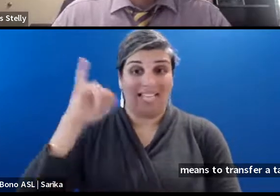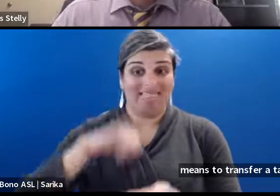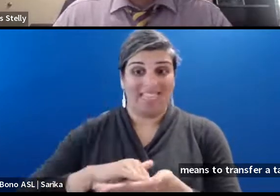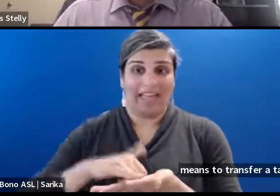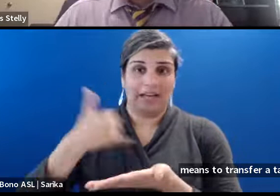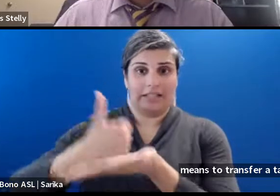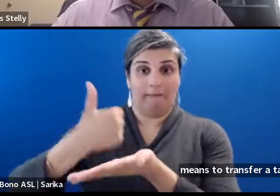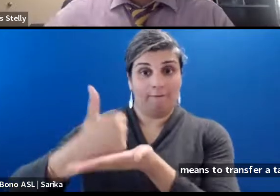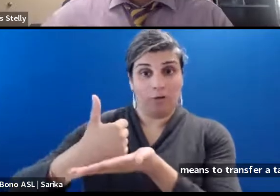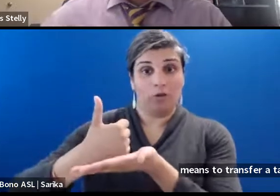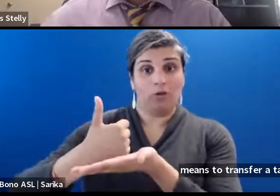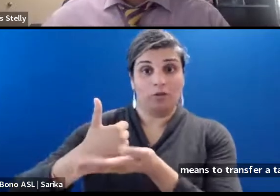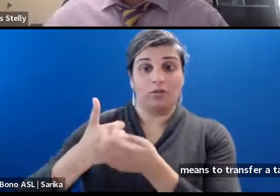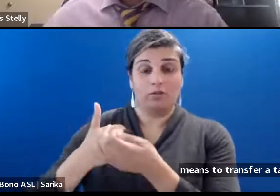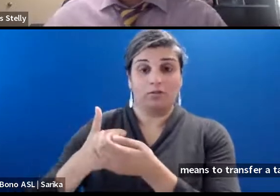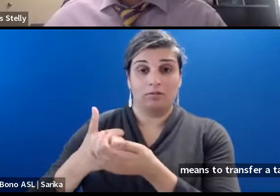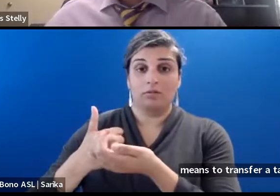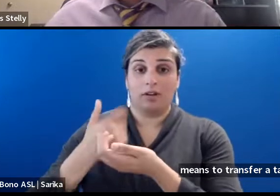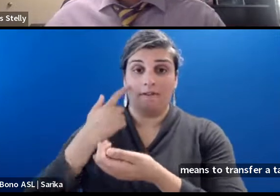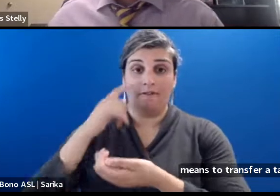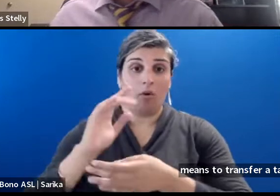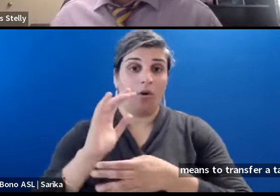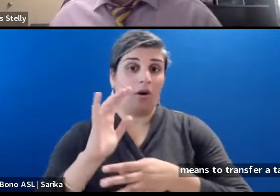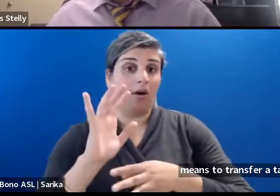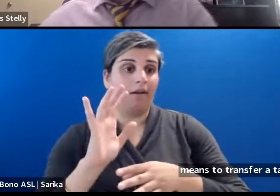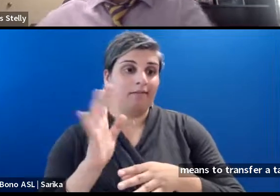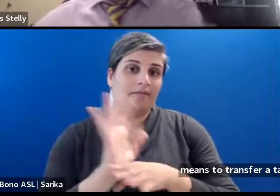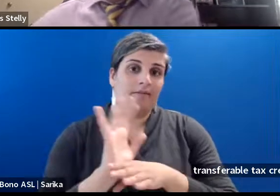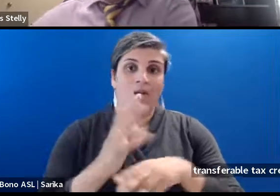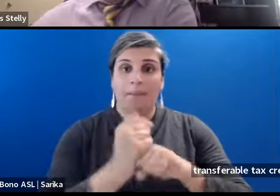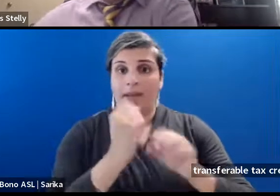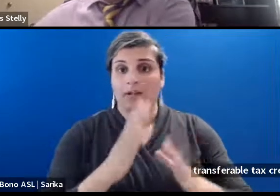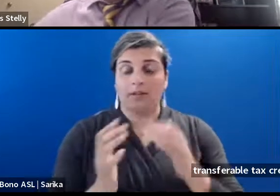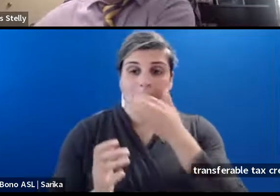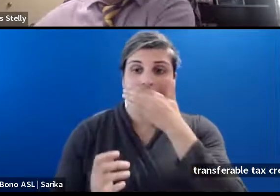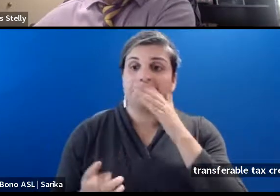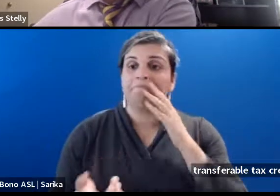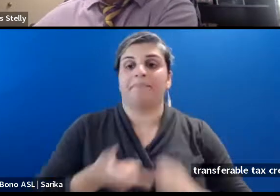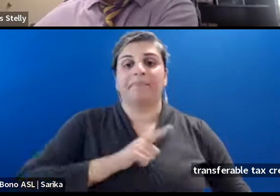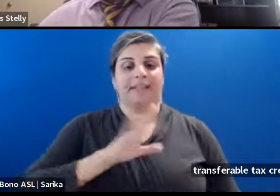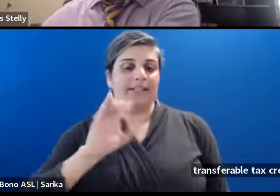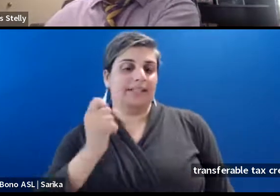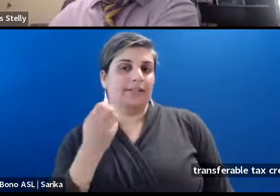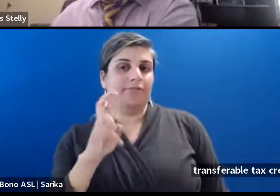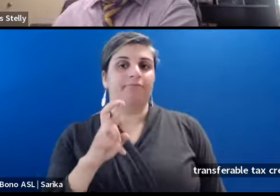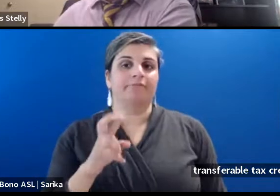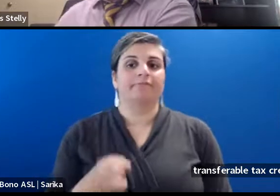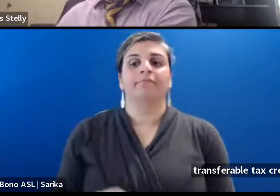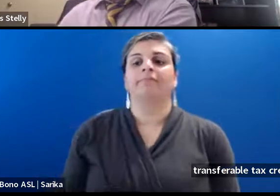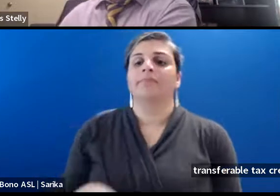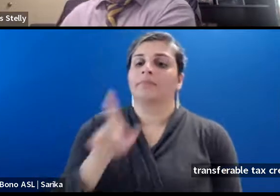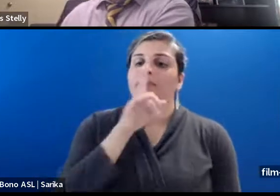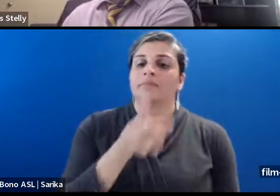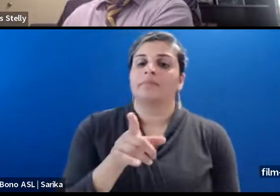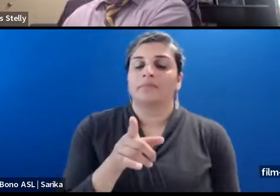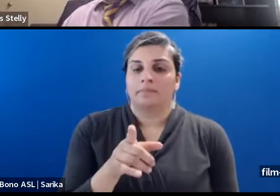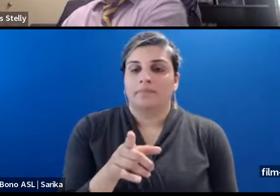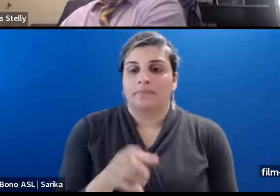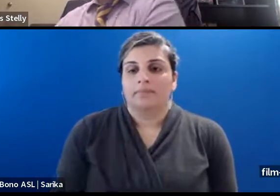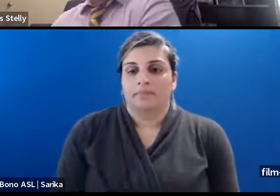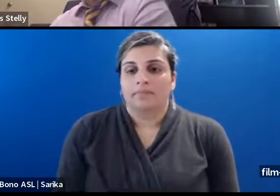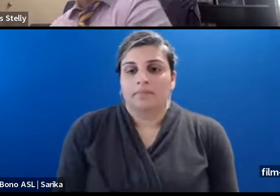a helpful tool for filmmakers. Um, sure. Uh, so, uh,